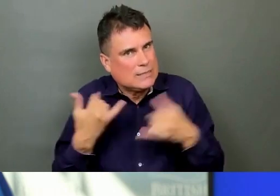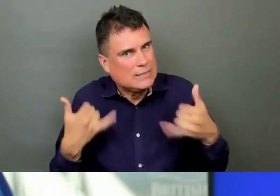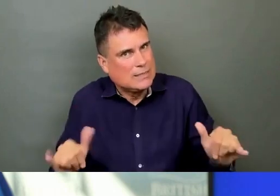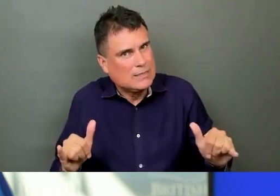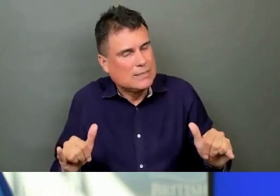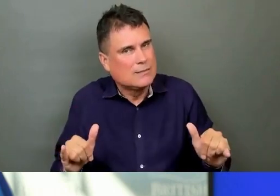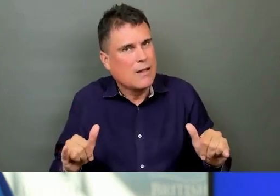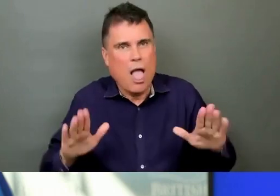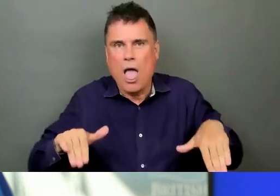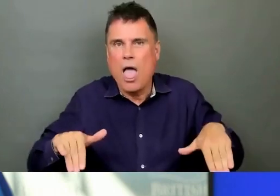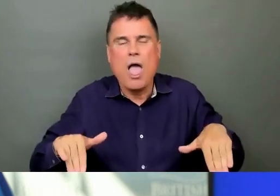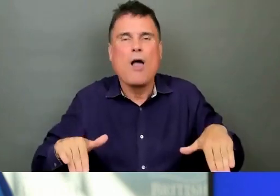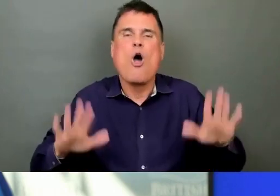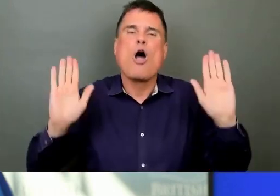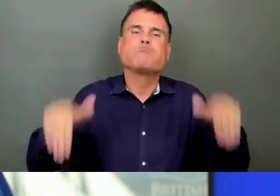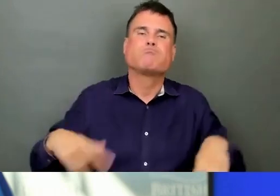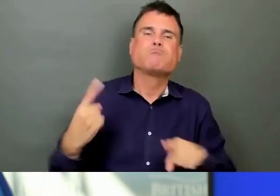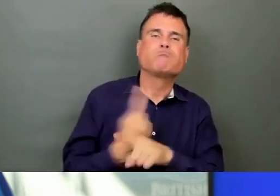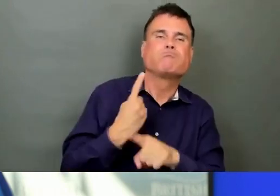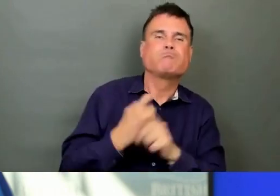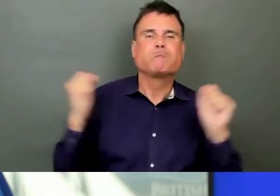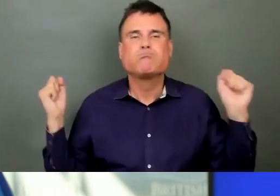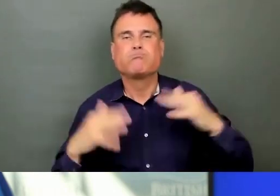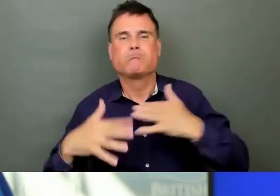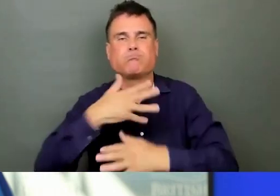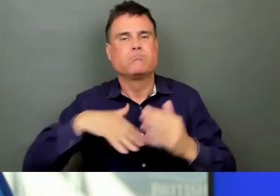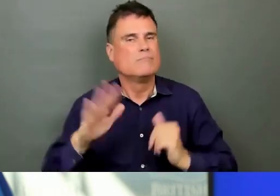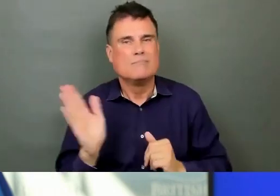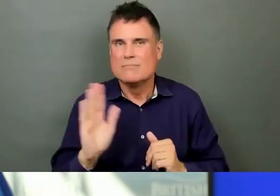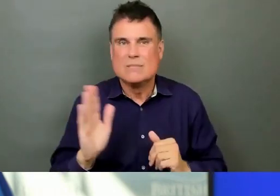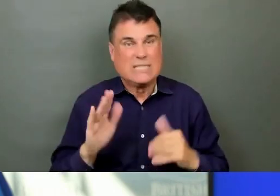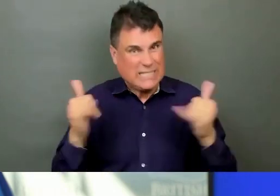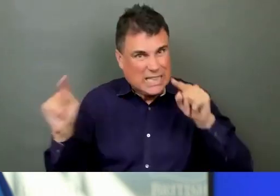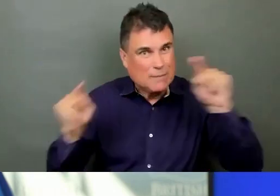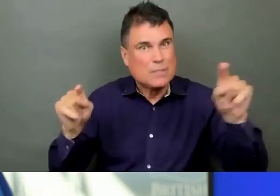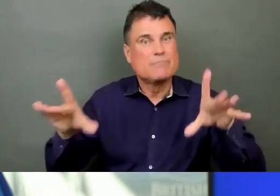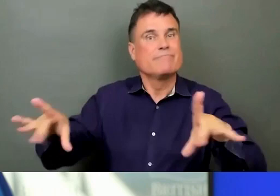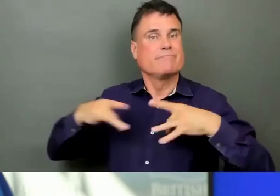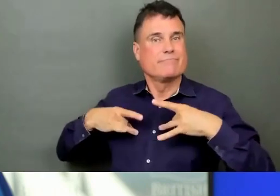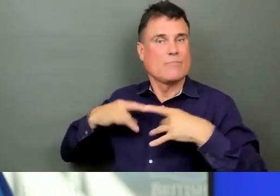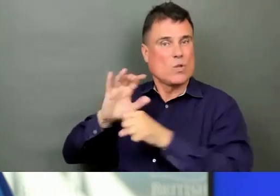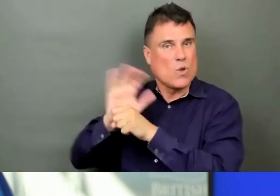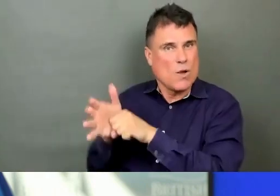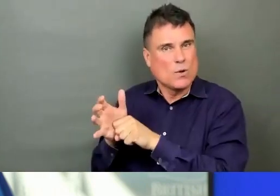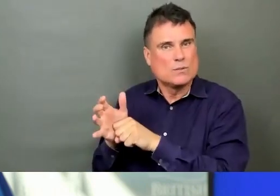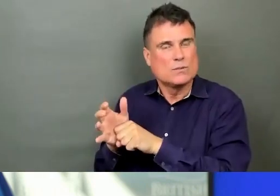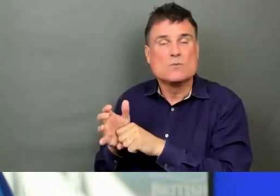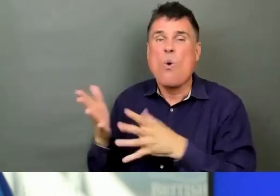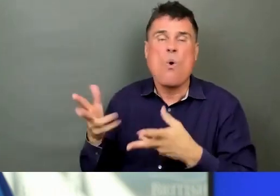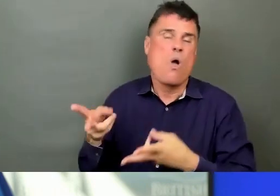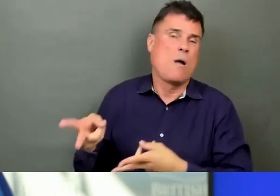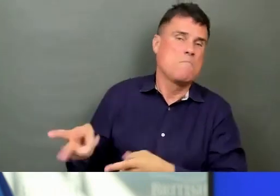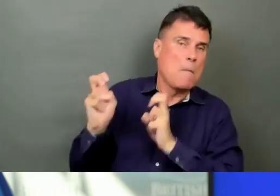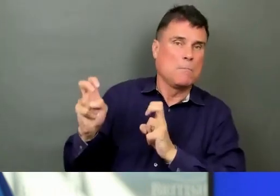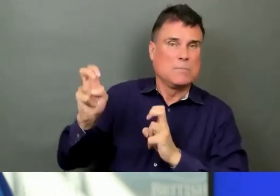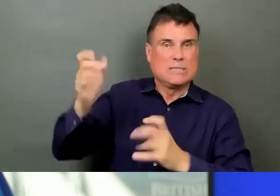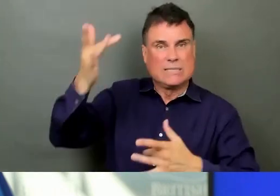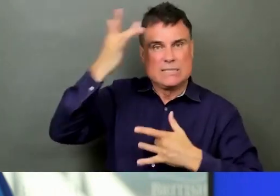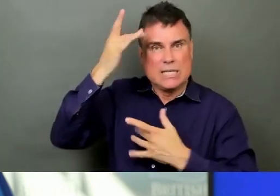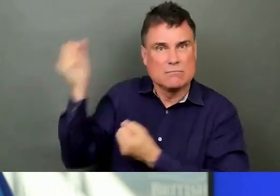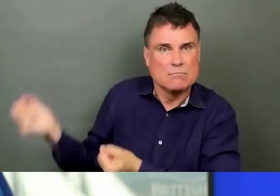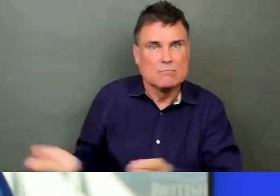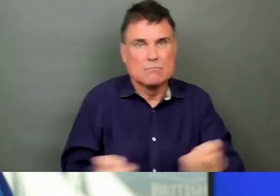what we continue to see, is that overwhelmingly our cases, our new cases of COVID-19 are amongst